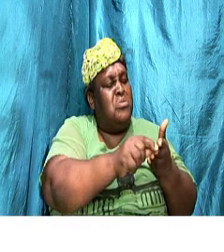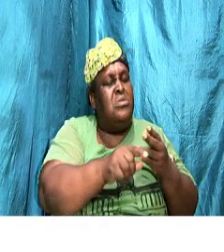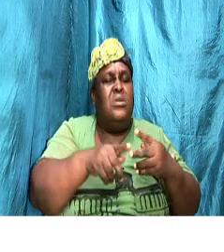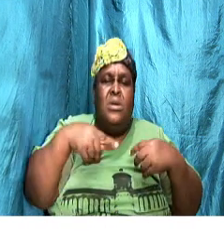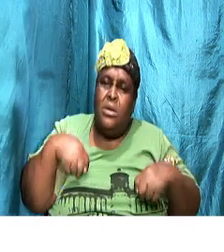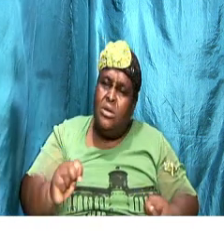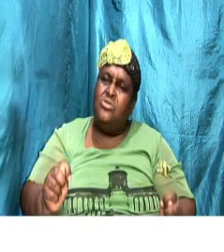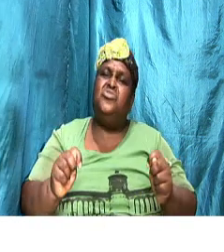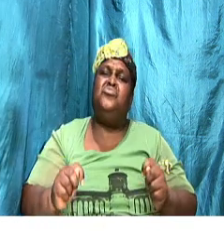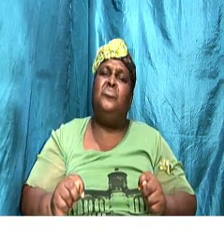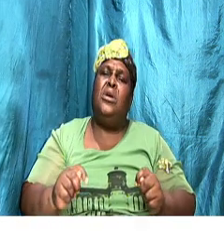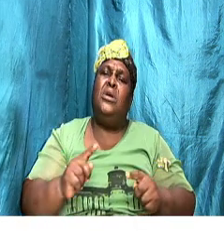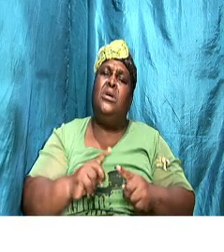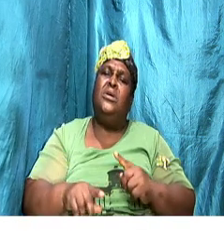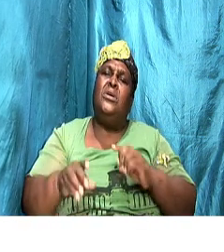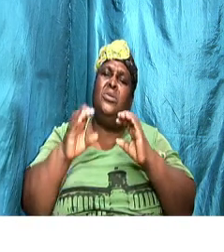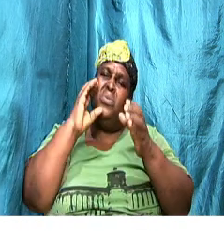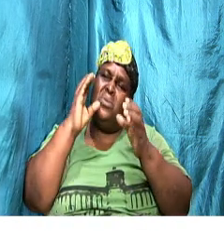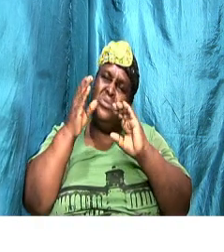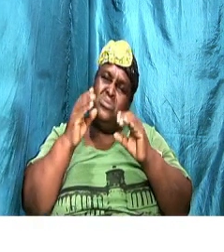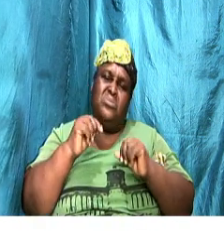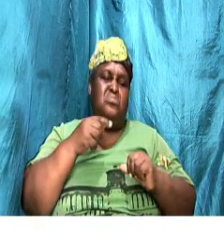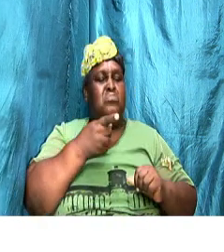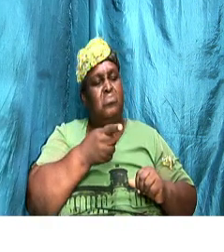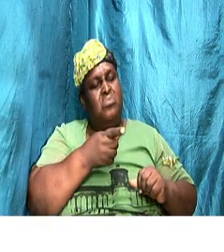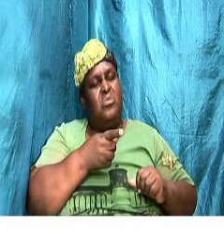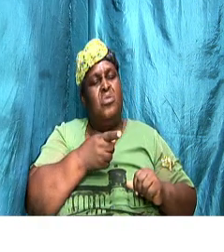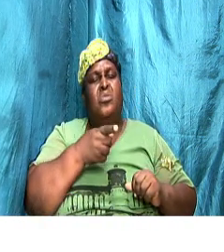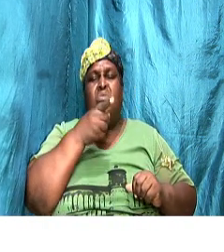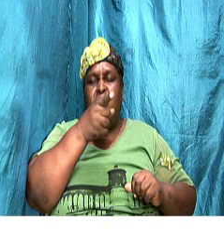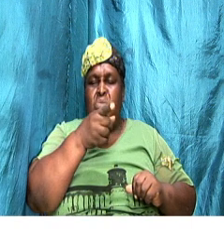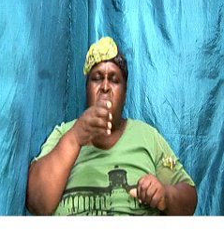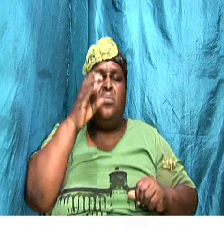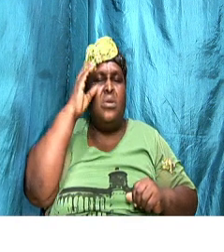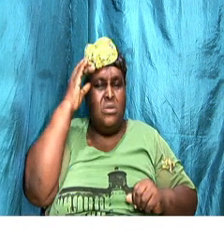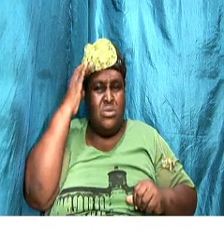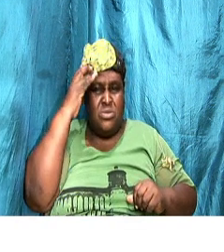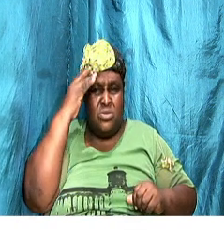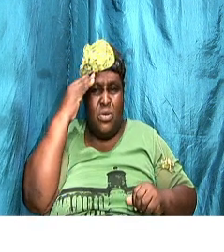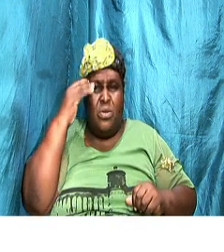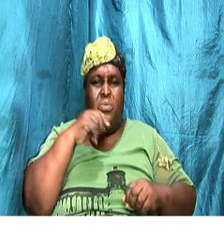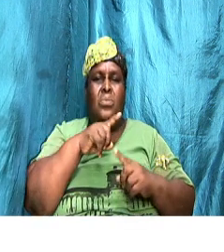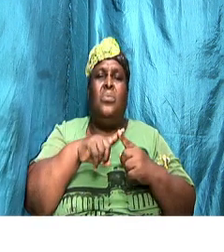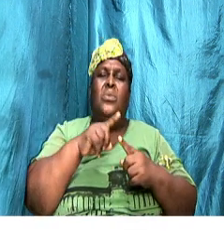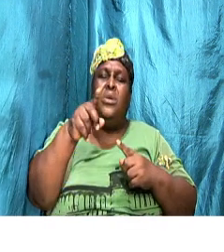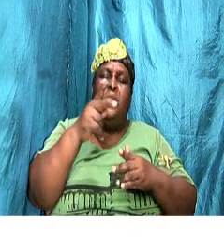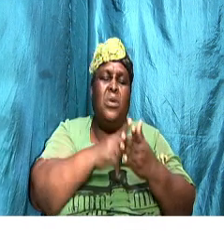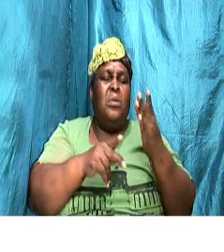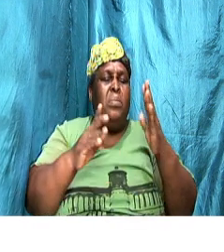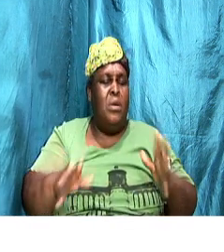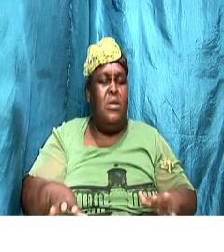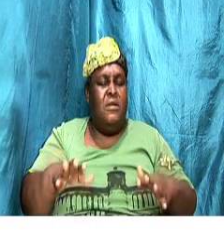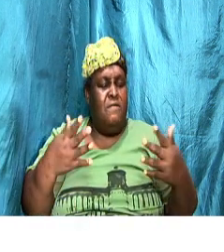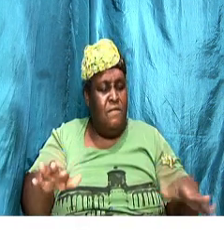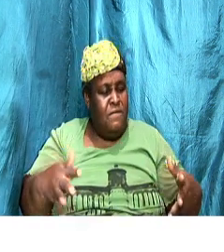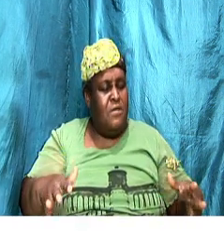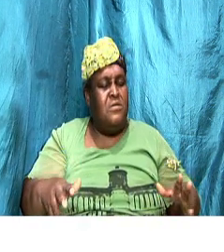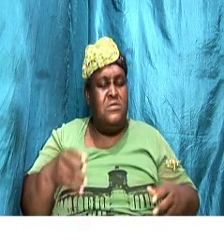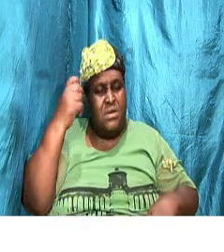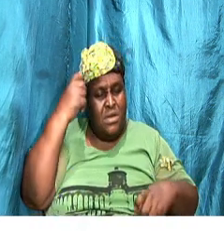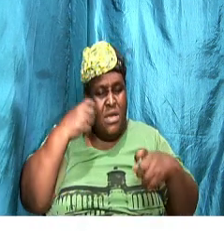to discuss the points that you are concerned about when your partner finish express their self